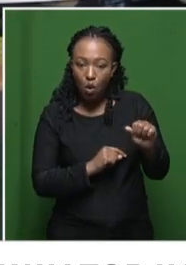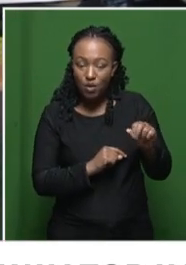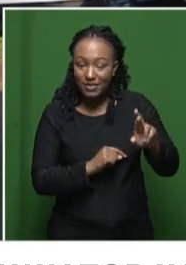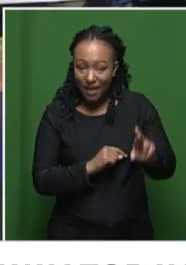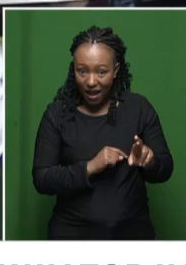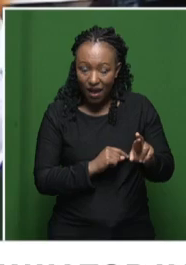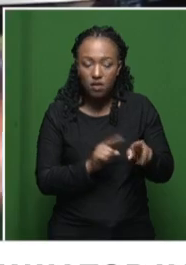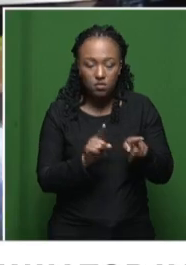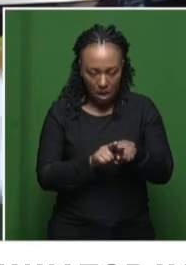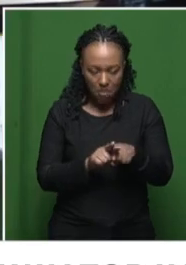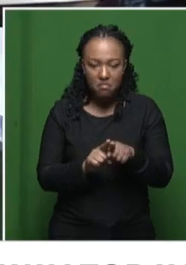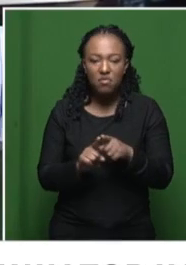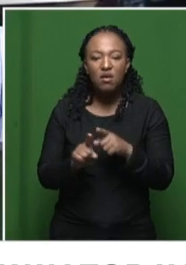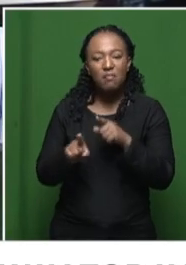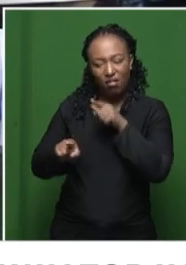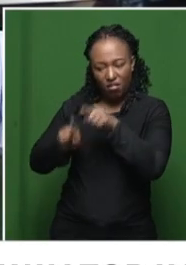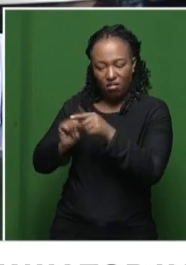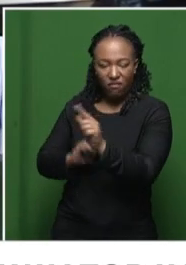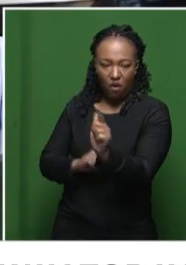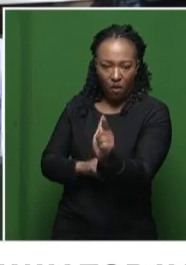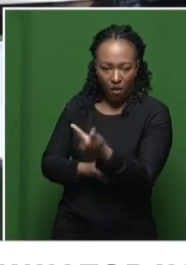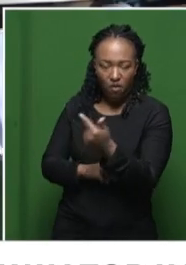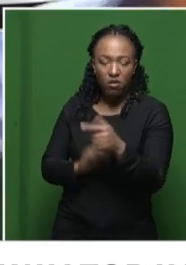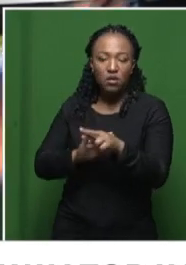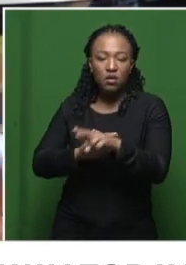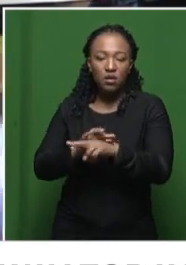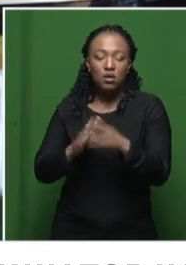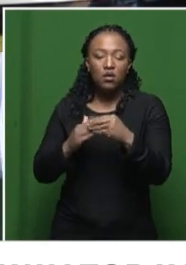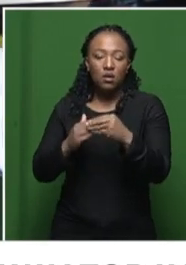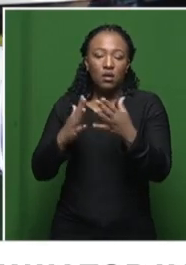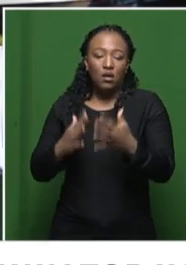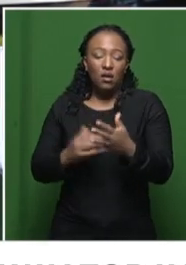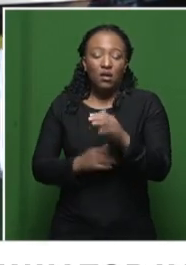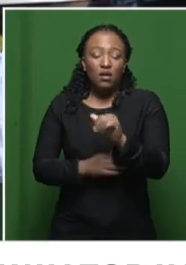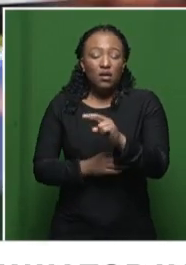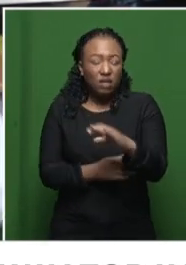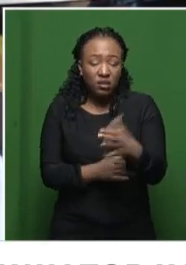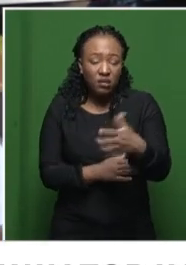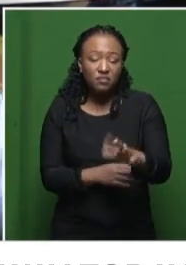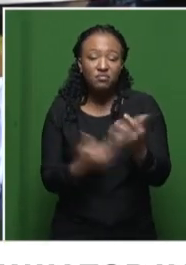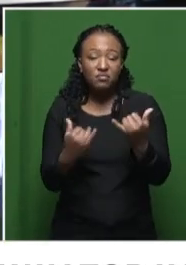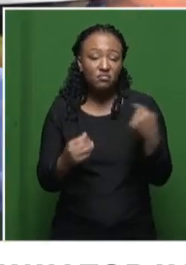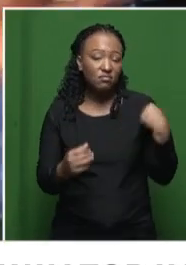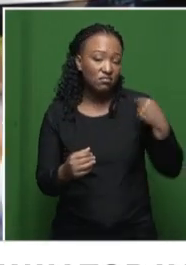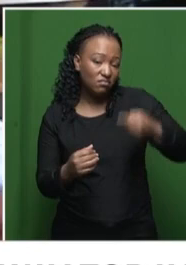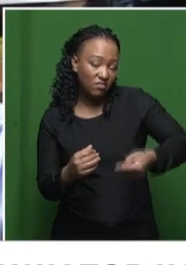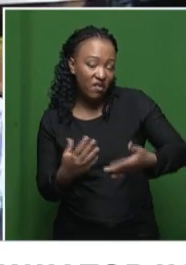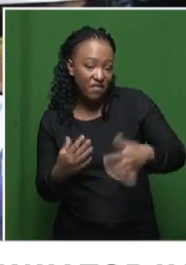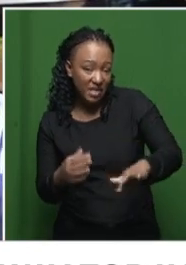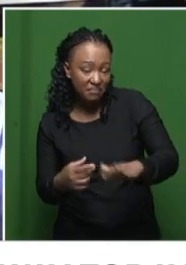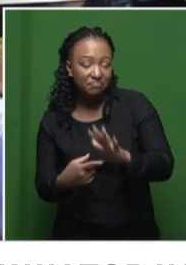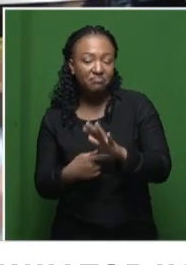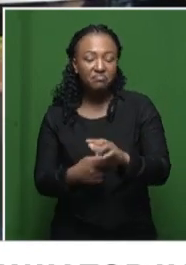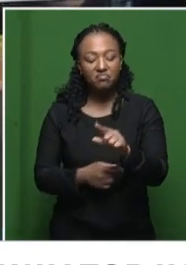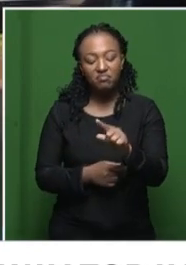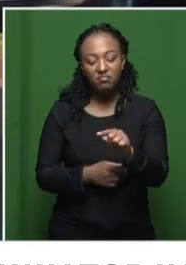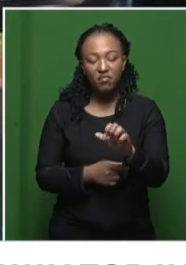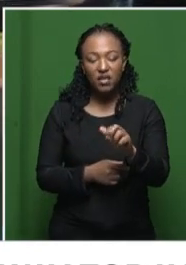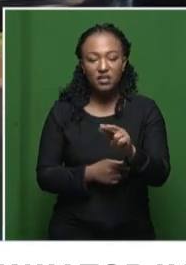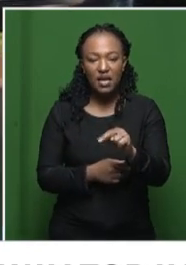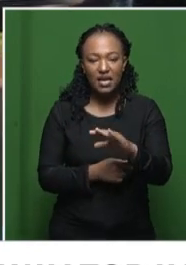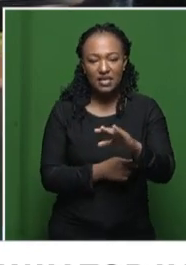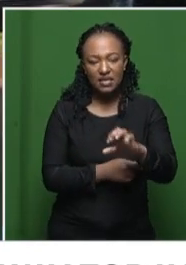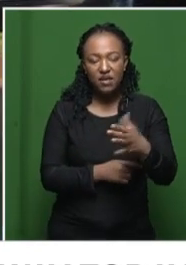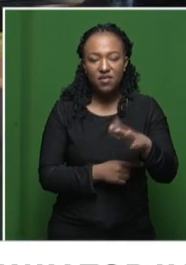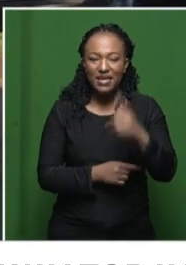also be apportioned to the rest of the regional leaders of the ANC who have been in the regional structures. Like Tereson Tutu has been the regional secretary